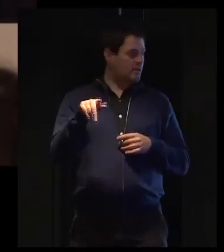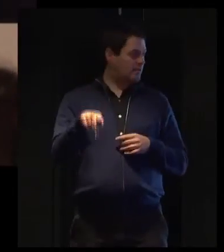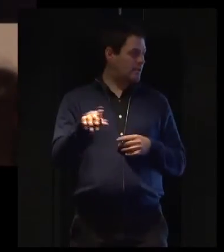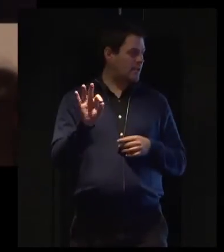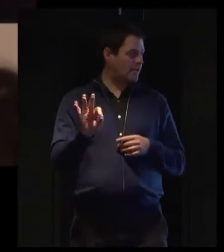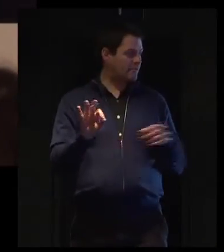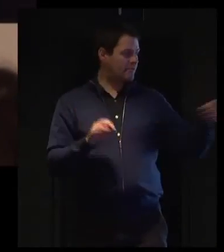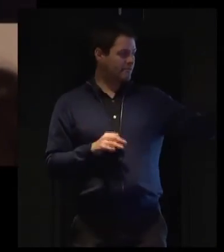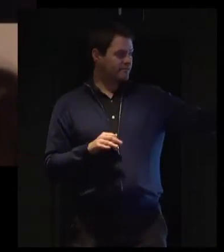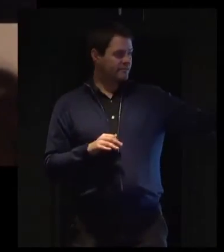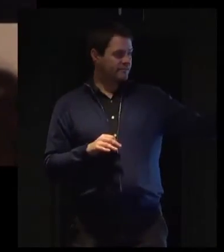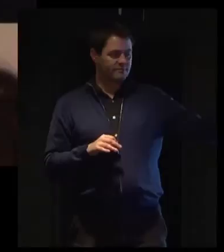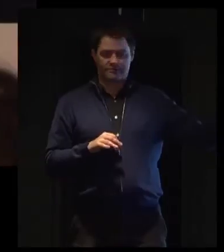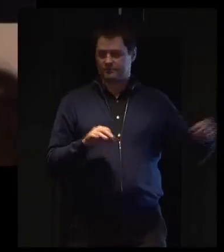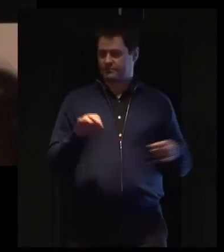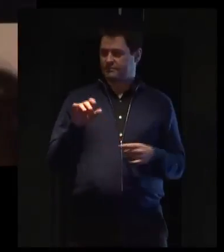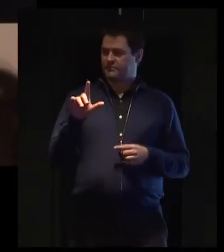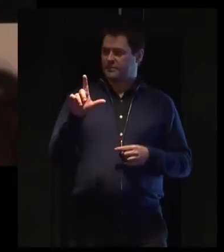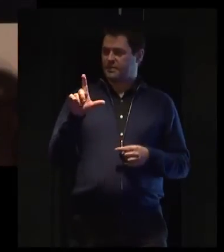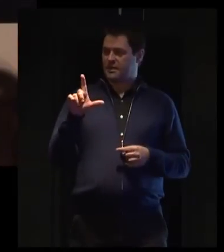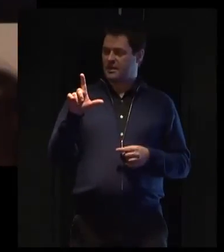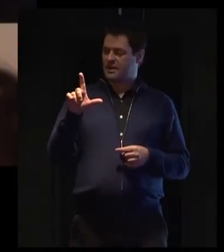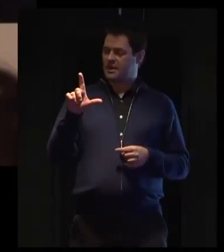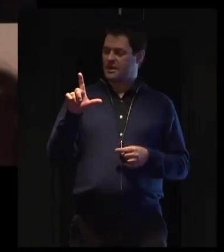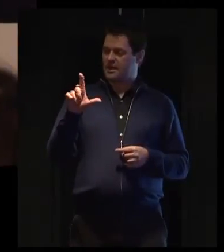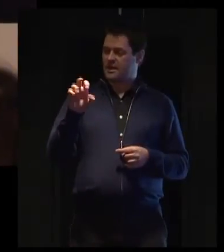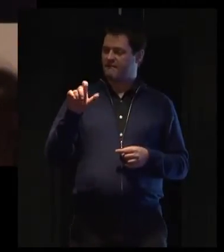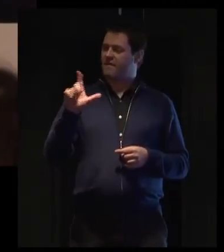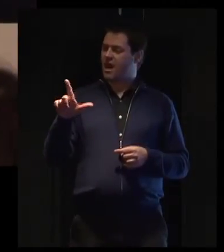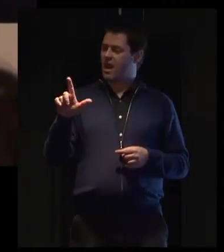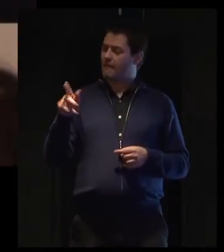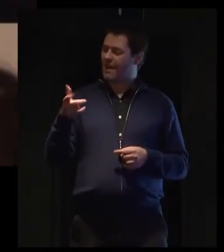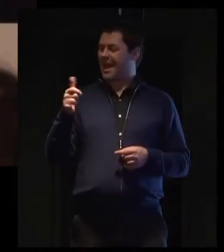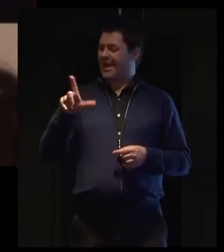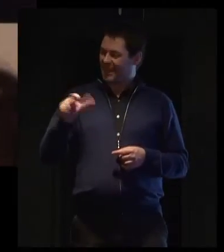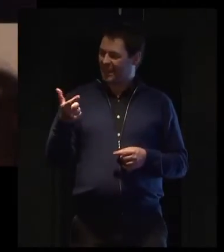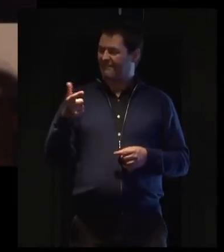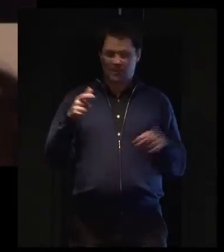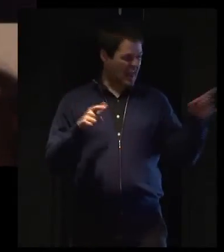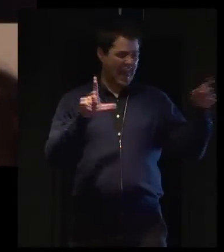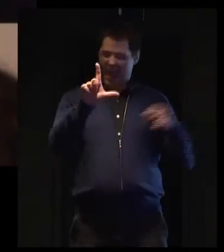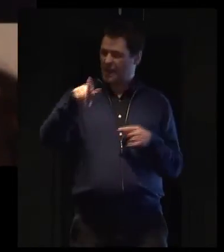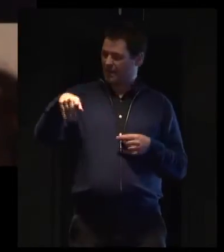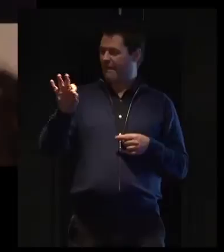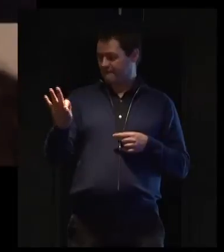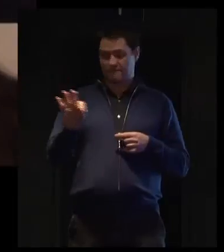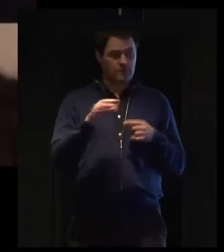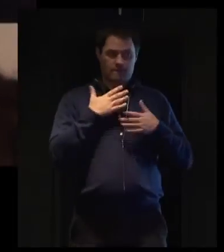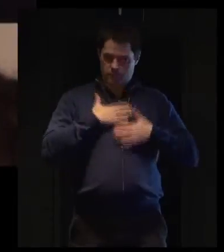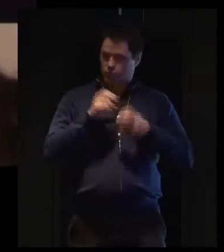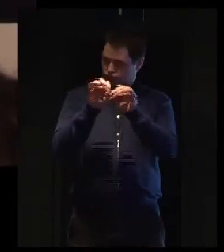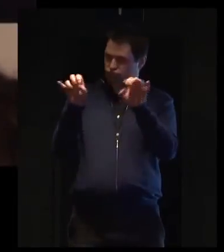information is such an important thing to do, and also it's something that is particularly, it's quite easy to do and very cost effective.